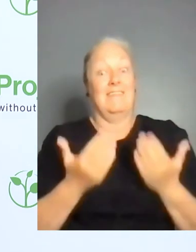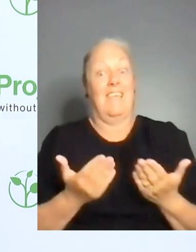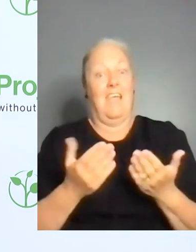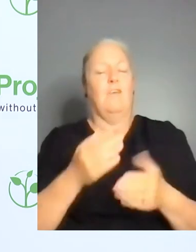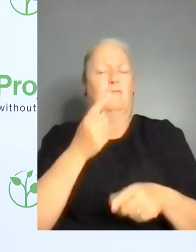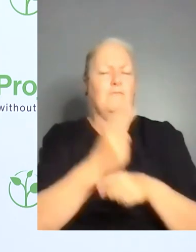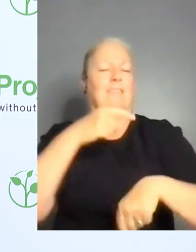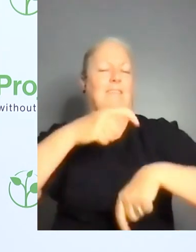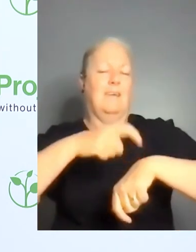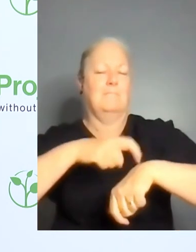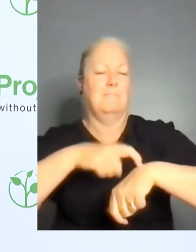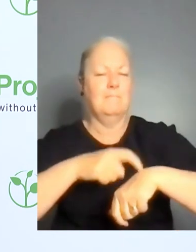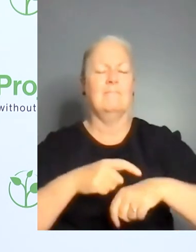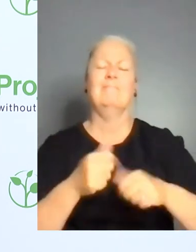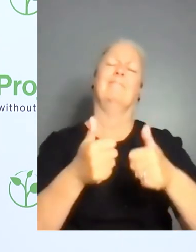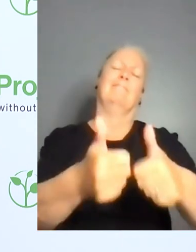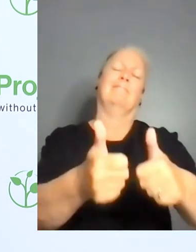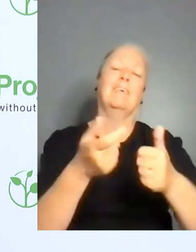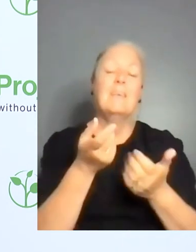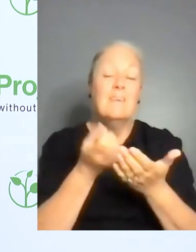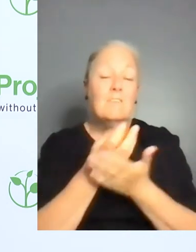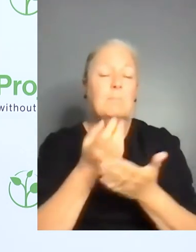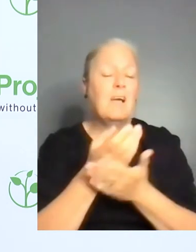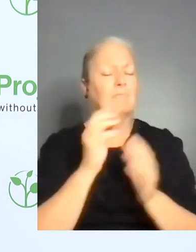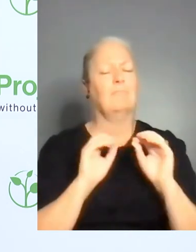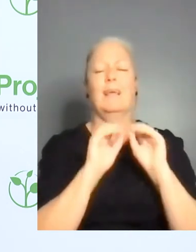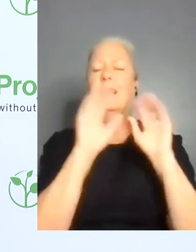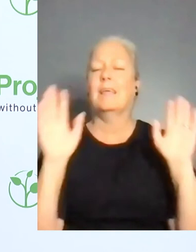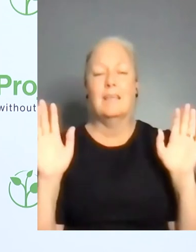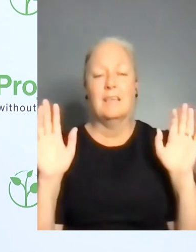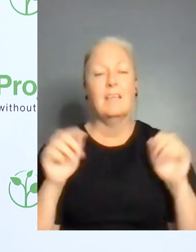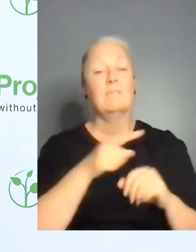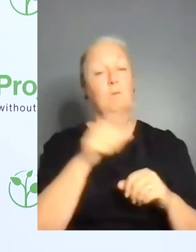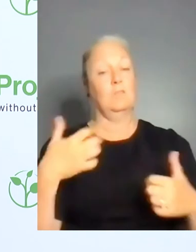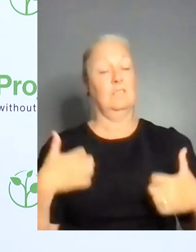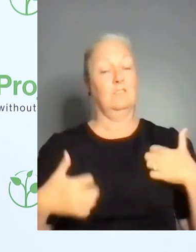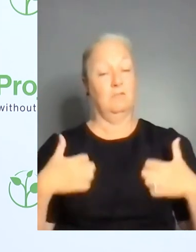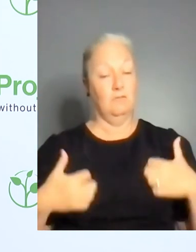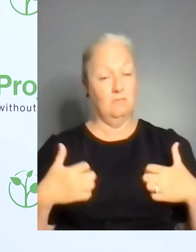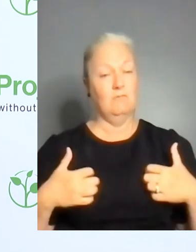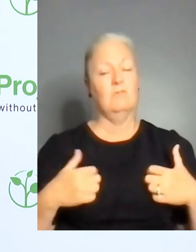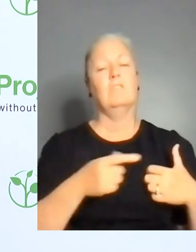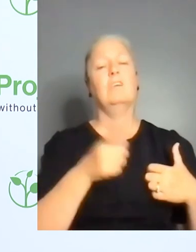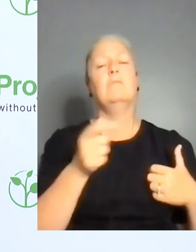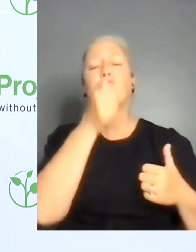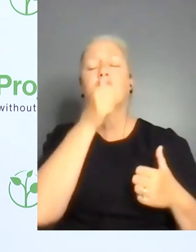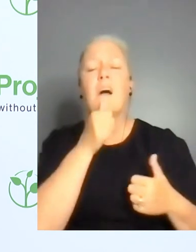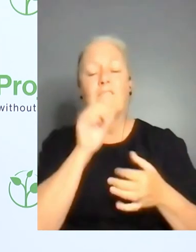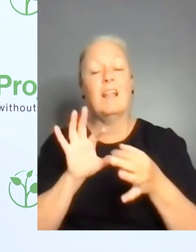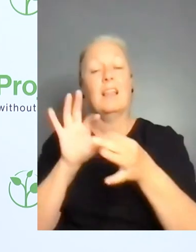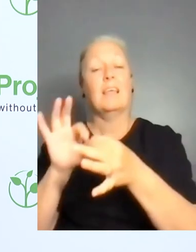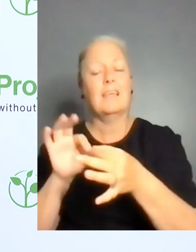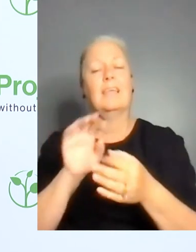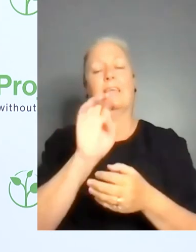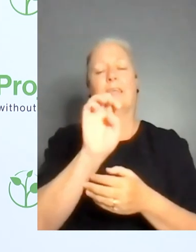very clear, very encouraging. So please, if you're interested, click on the enable me private session link and then follow up the direct conversation